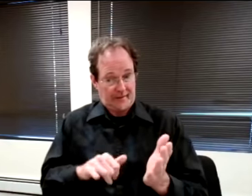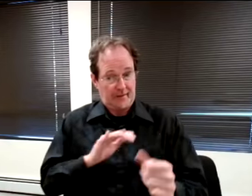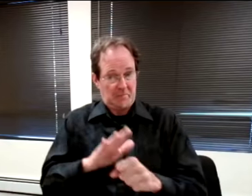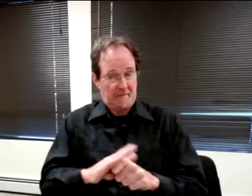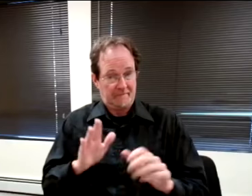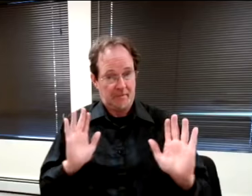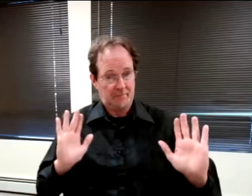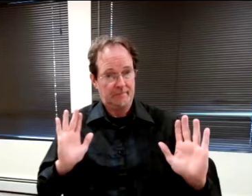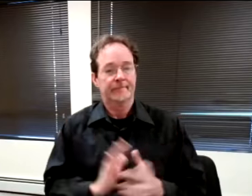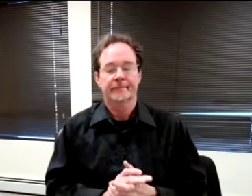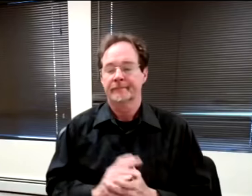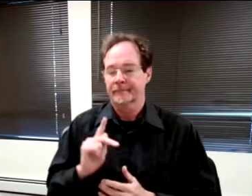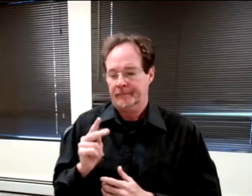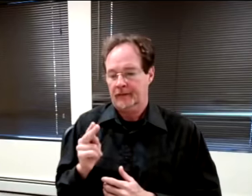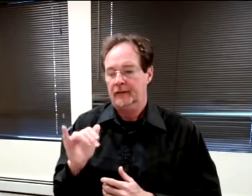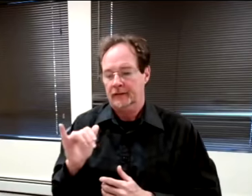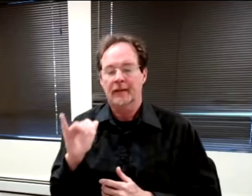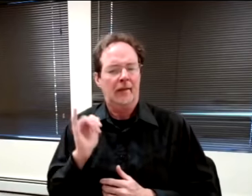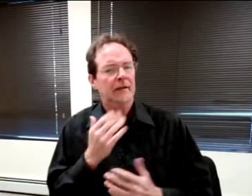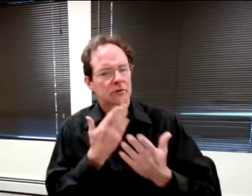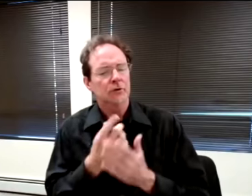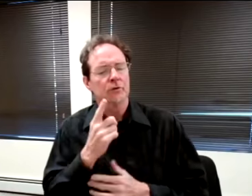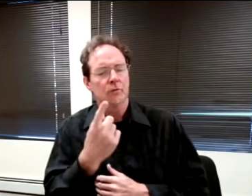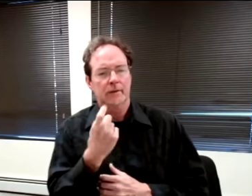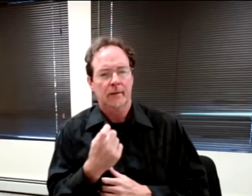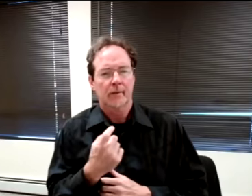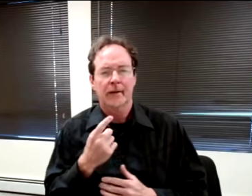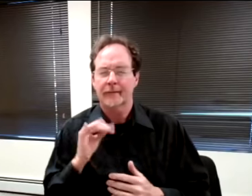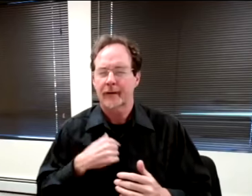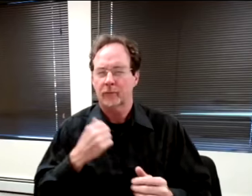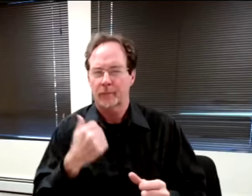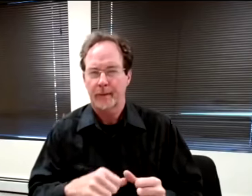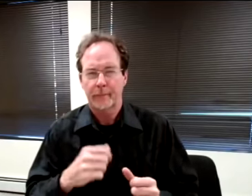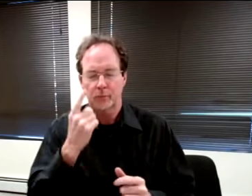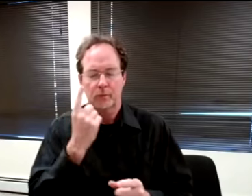That's a good question. If I remember correctly,